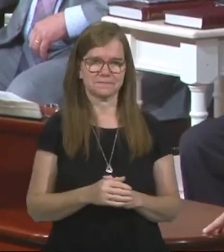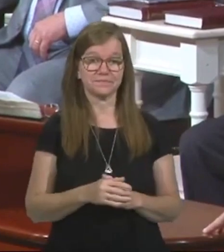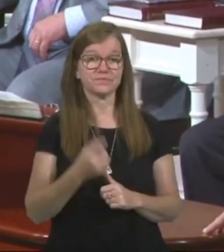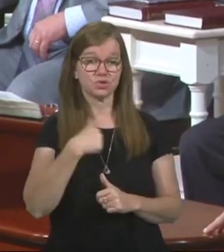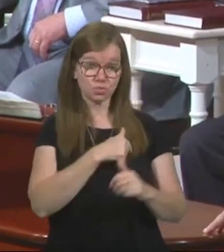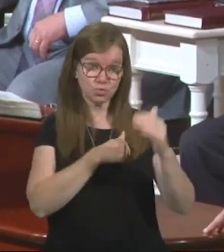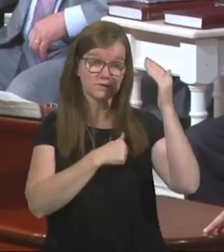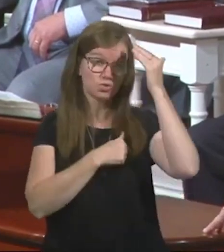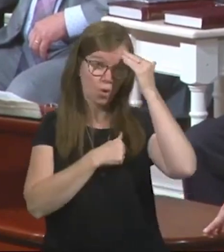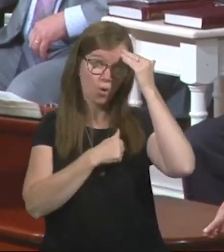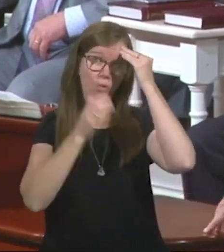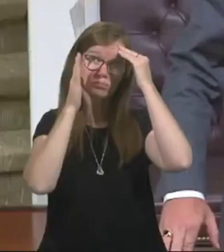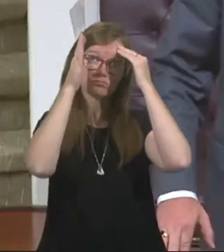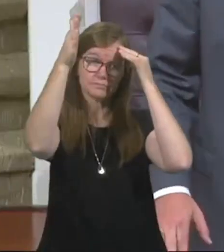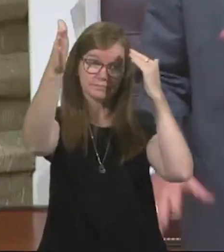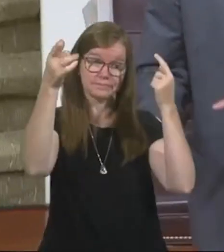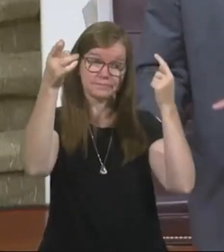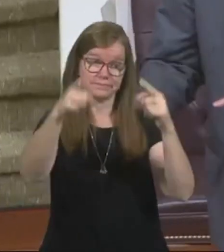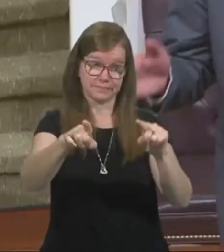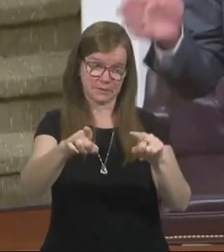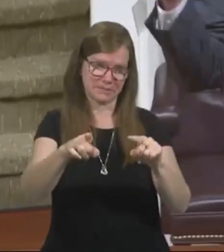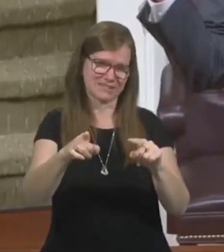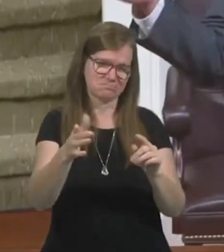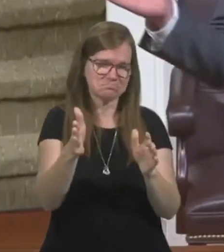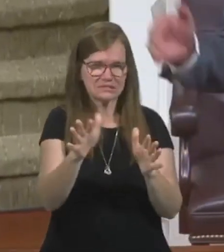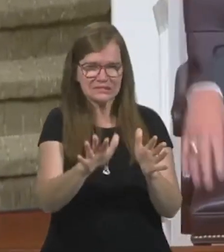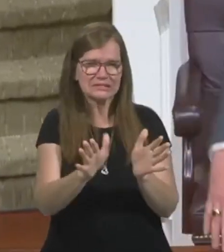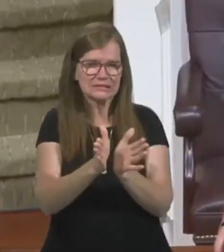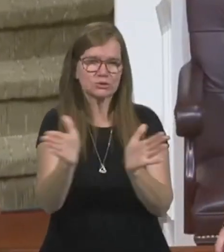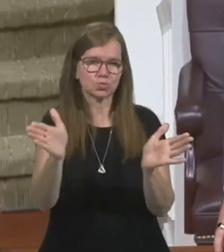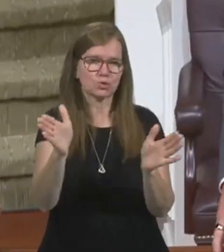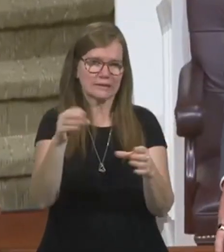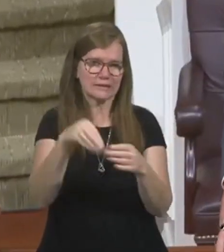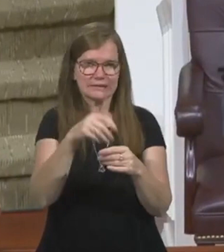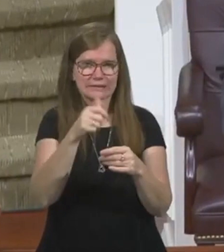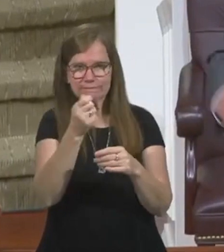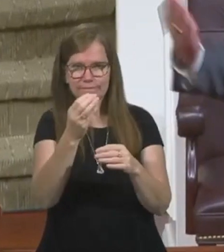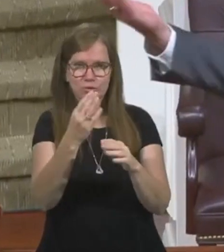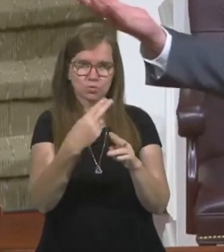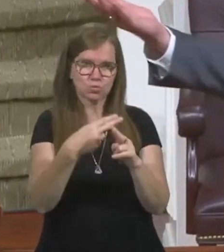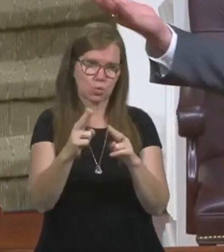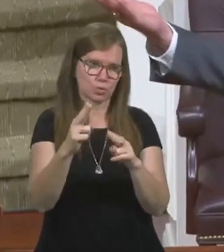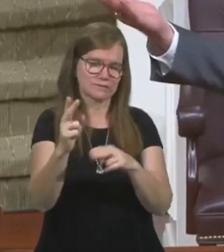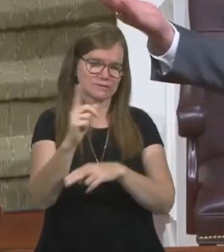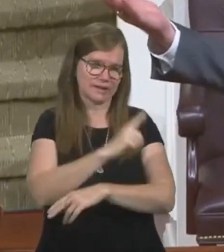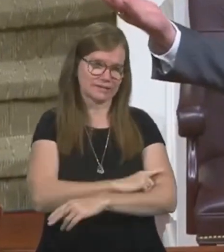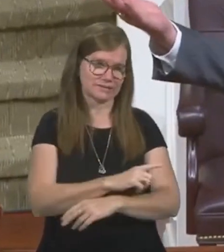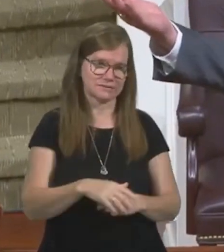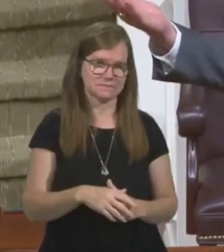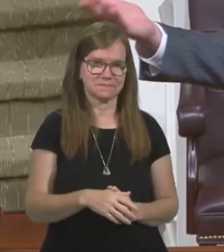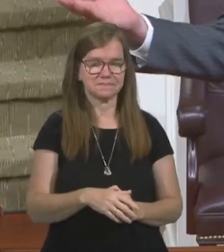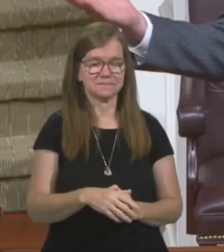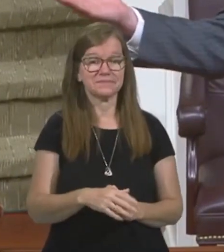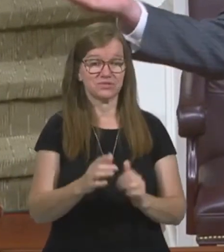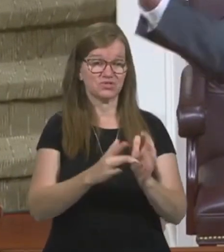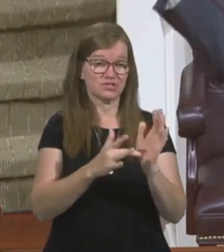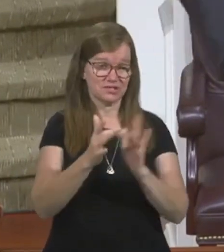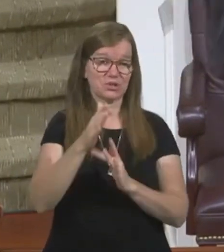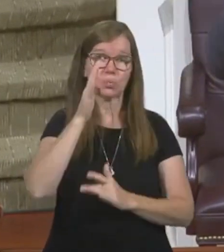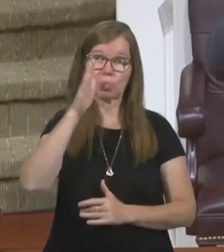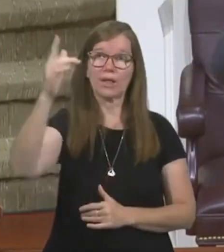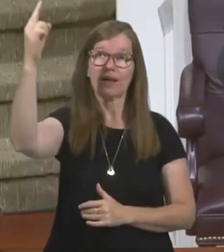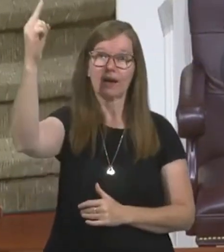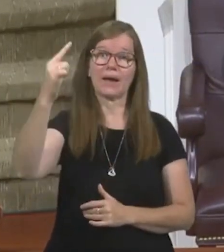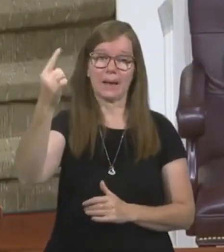We know what's going to happen generally coming up in just a few short days. Jesus is